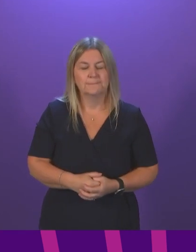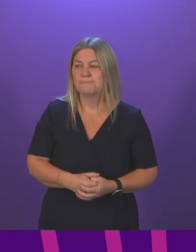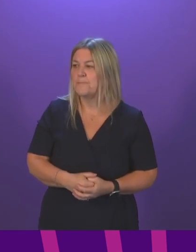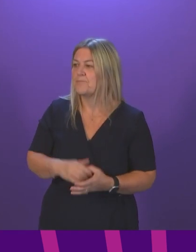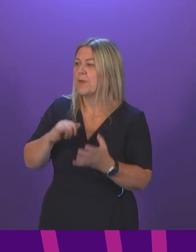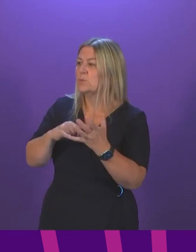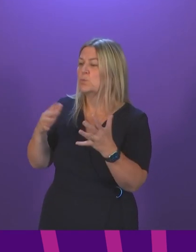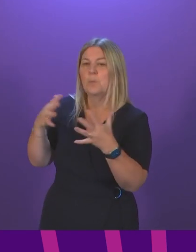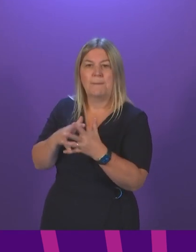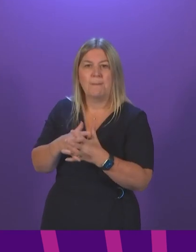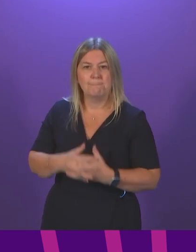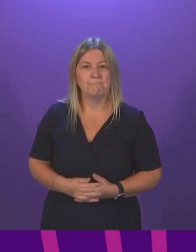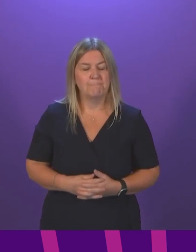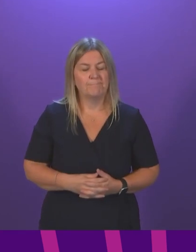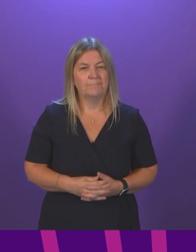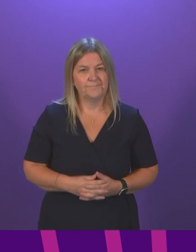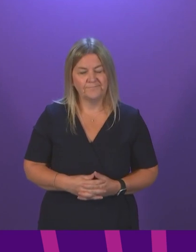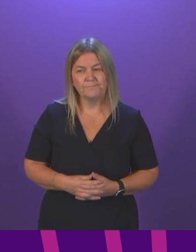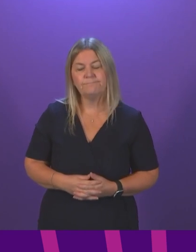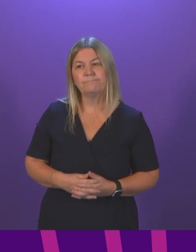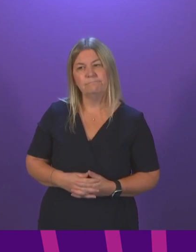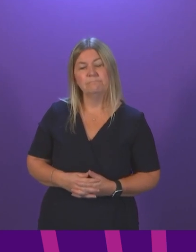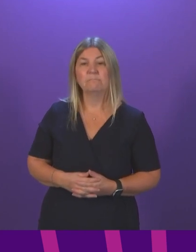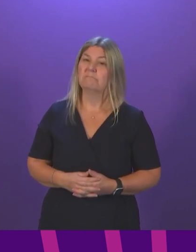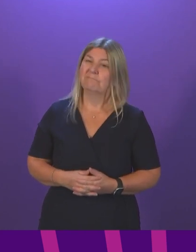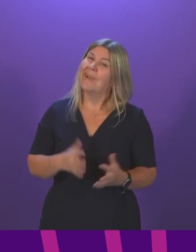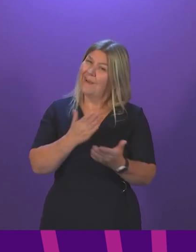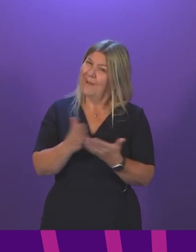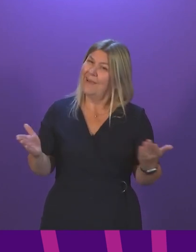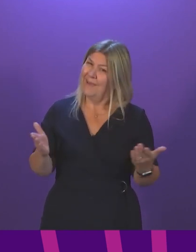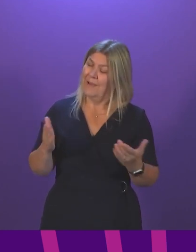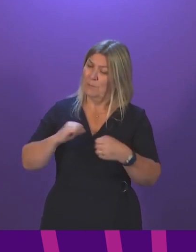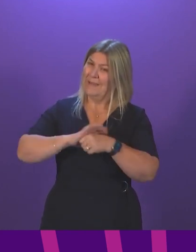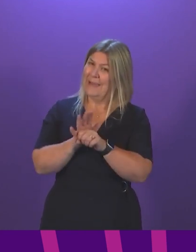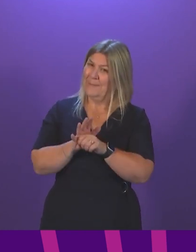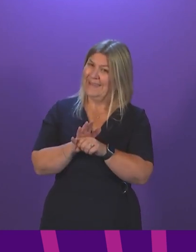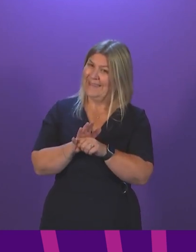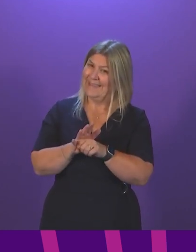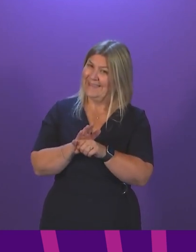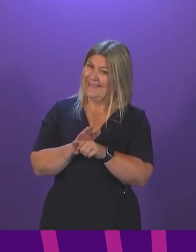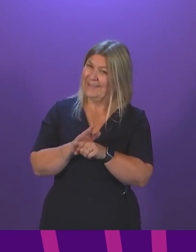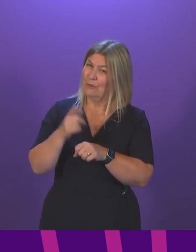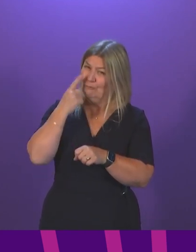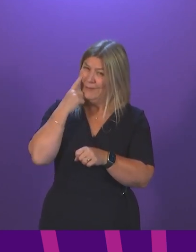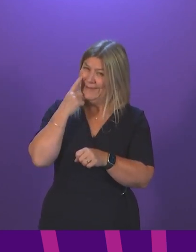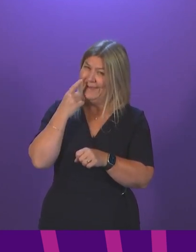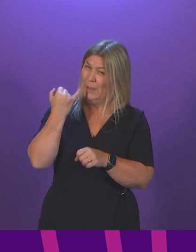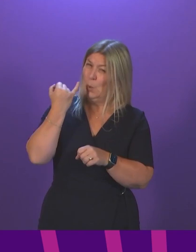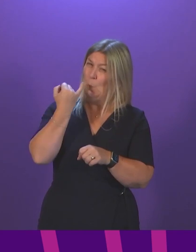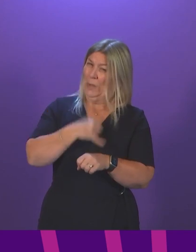Thank you, Presiding officer. What is clear is what the pandemic has done is that it has exposed the weaknesses that were there before.